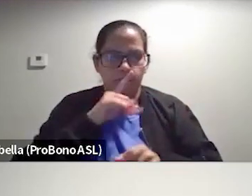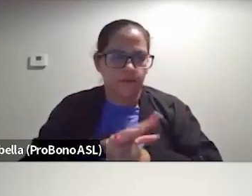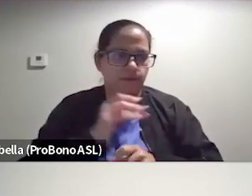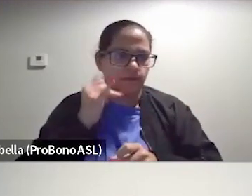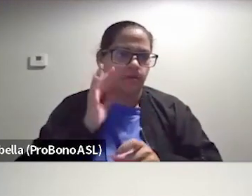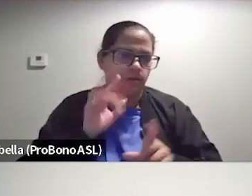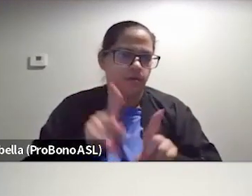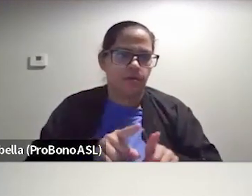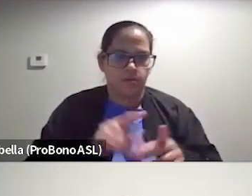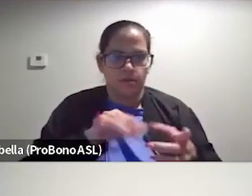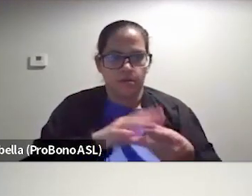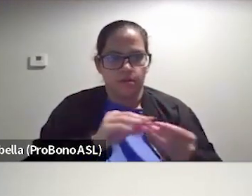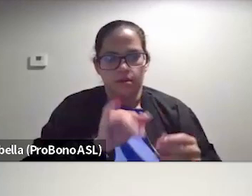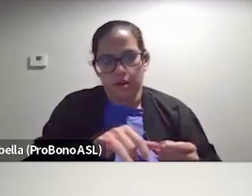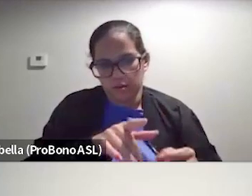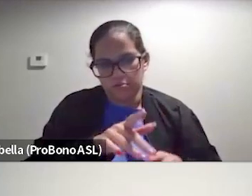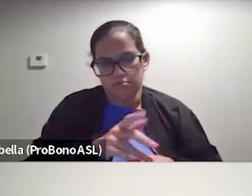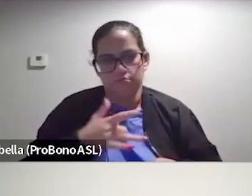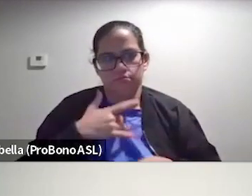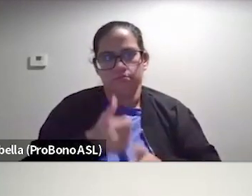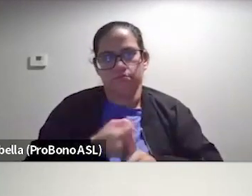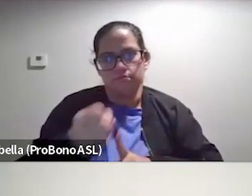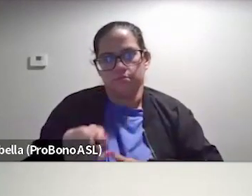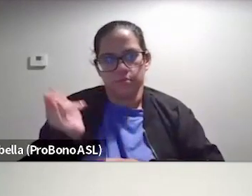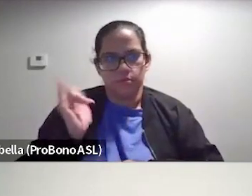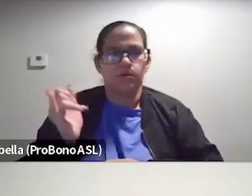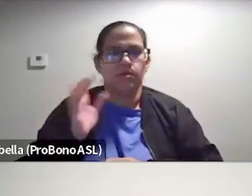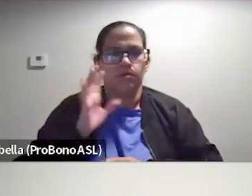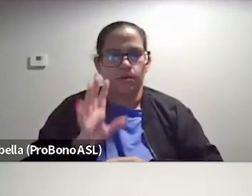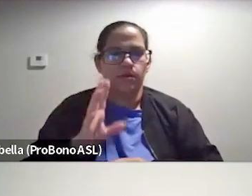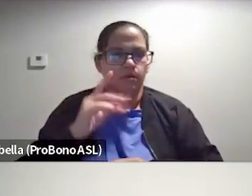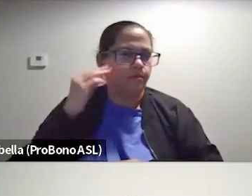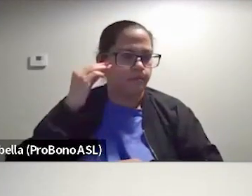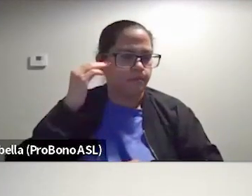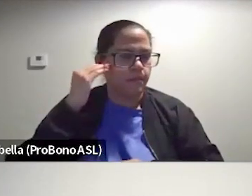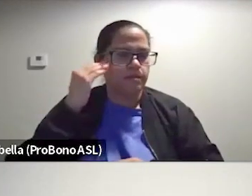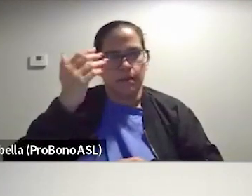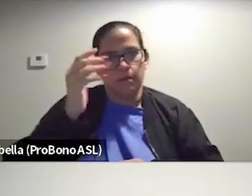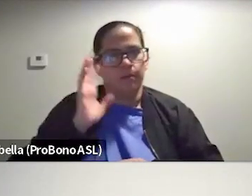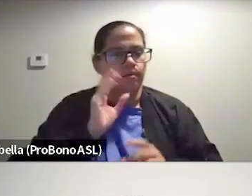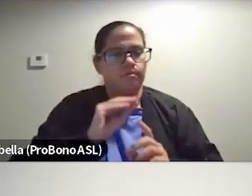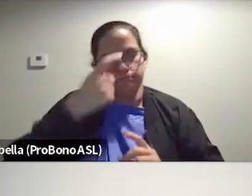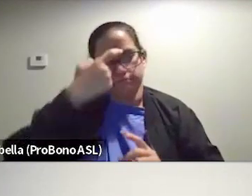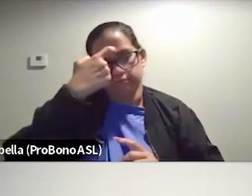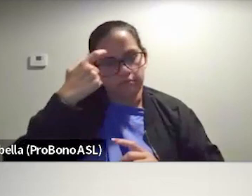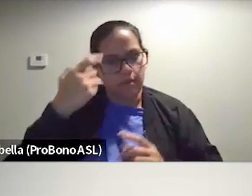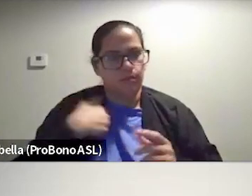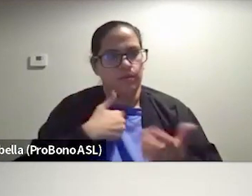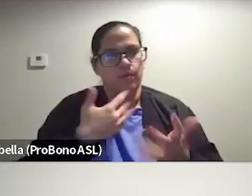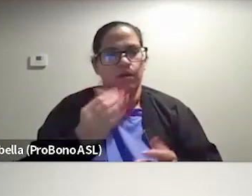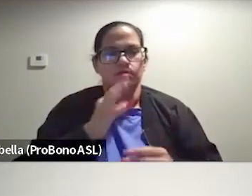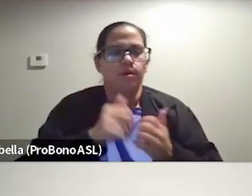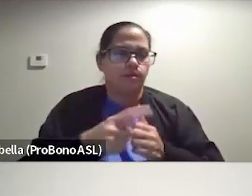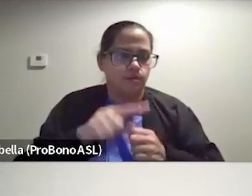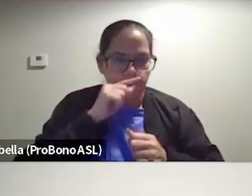you also hold the narrative that her school is most likely putting her in as well, it's going to mentally put her someplace that we don't want. And talking to those